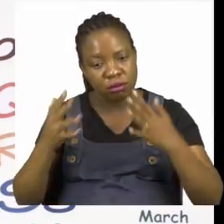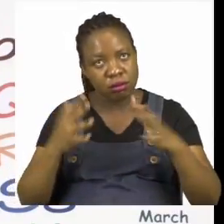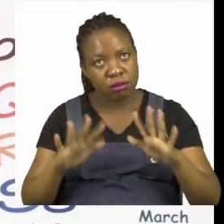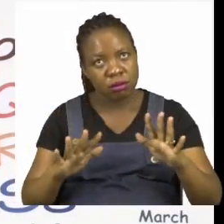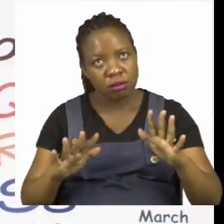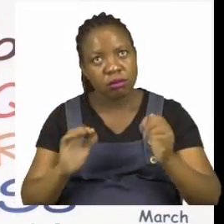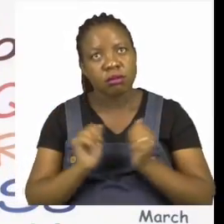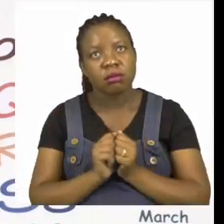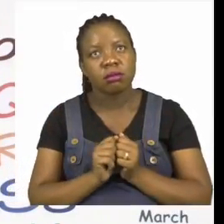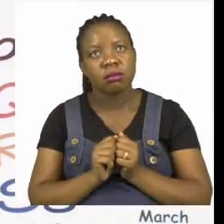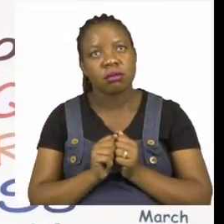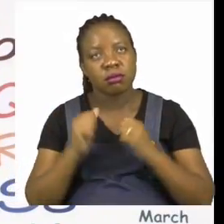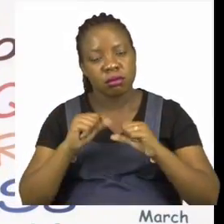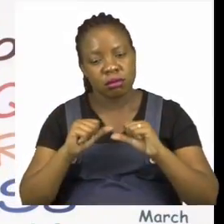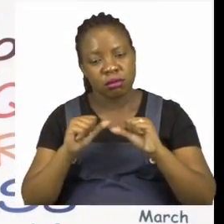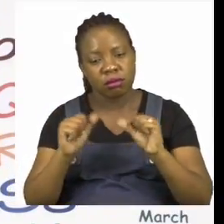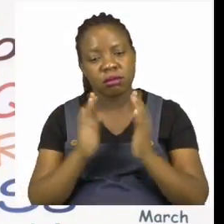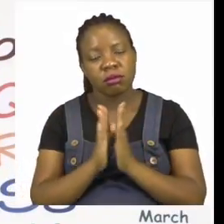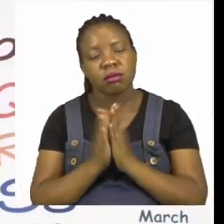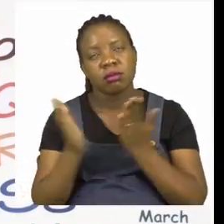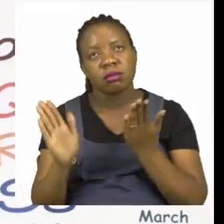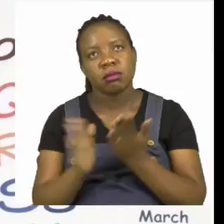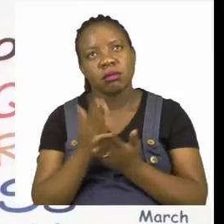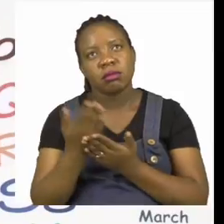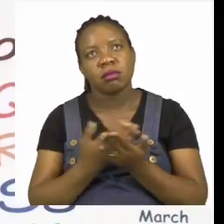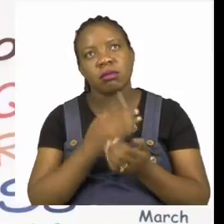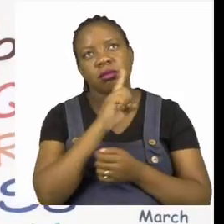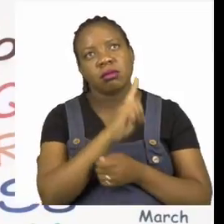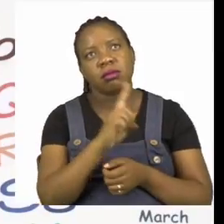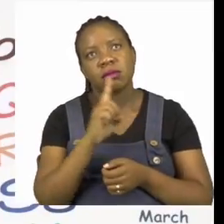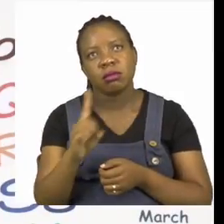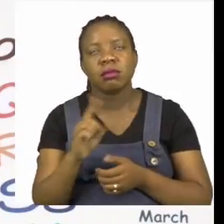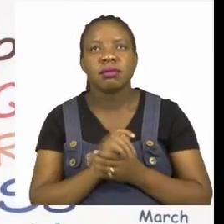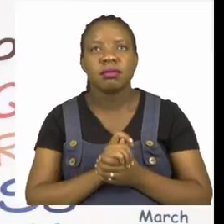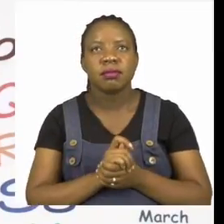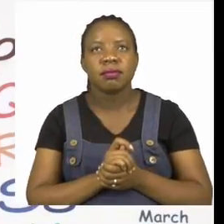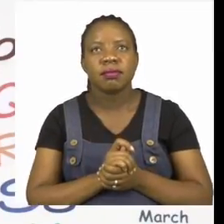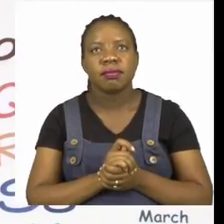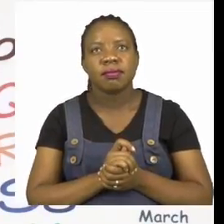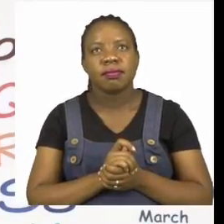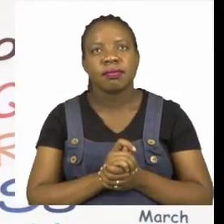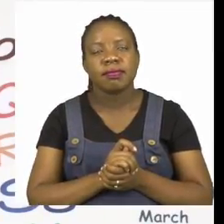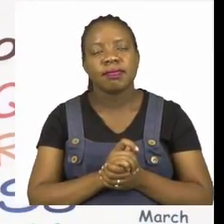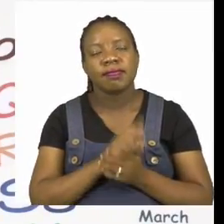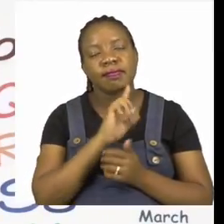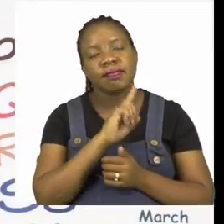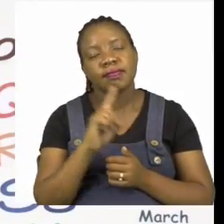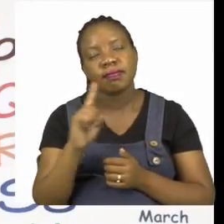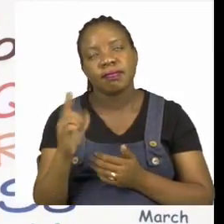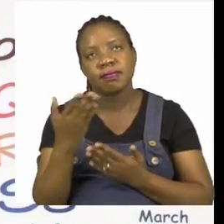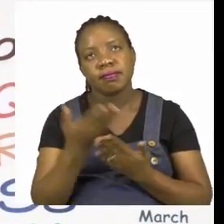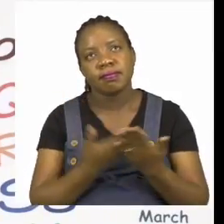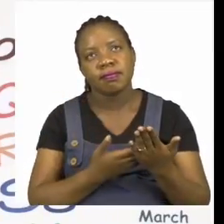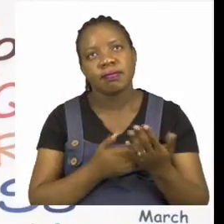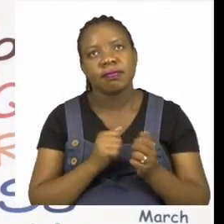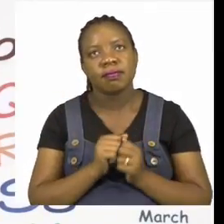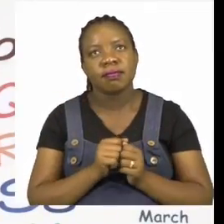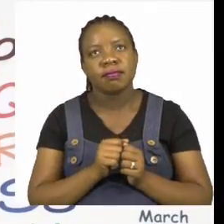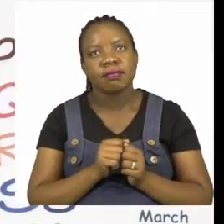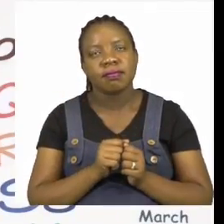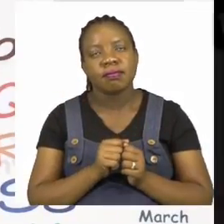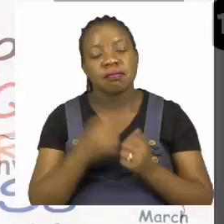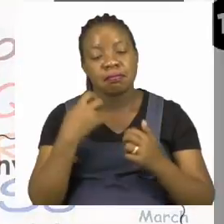solving sums on page 11. On page 11 we are going to do the first one